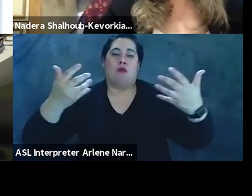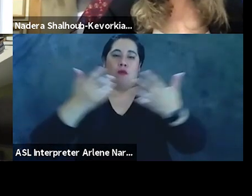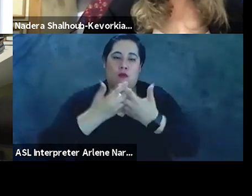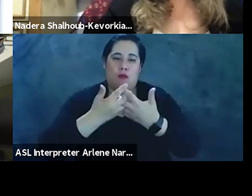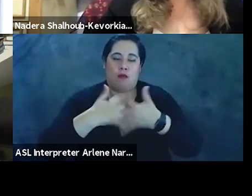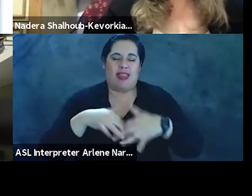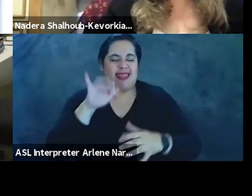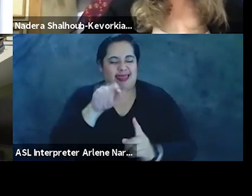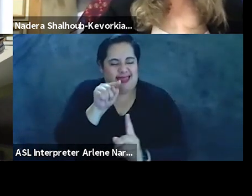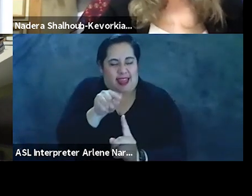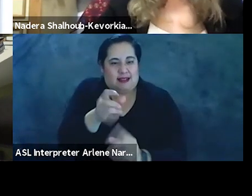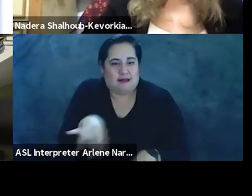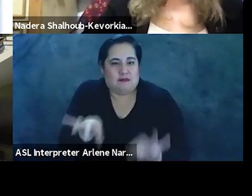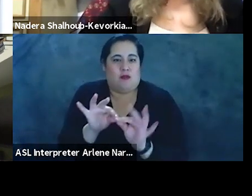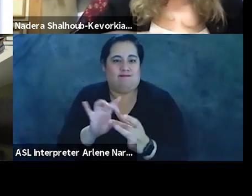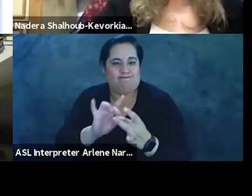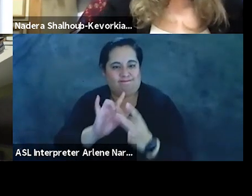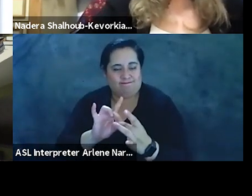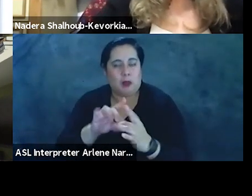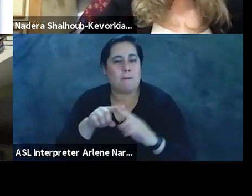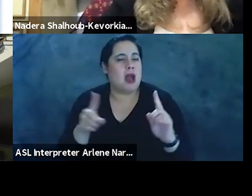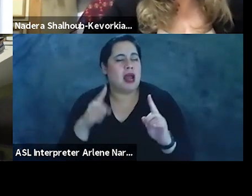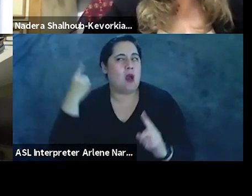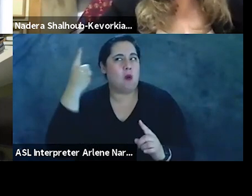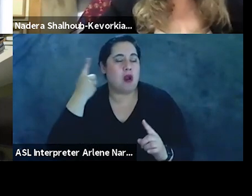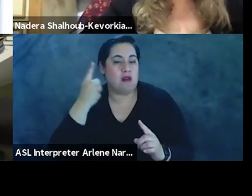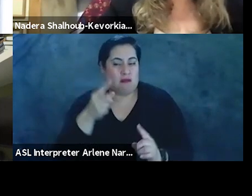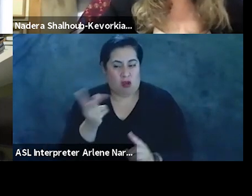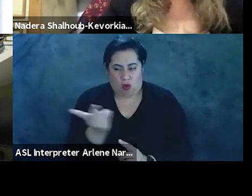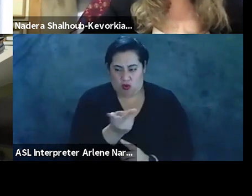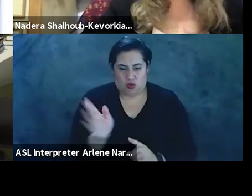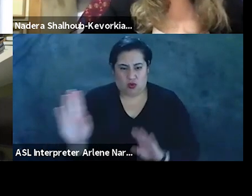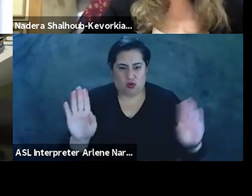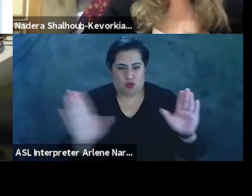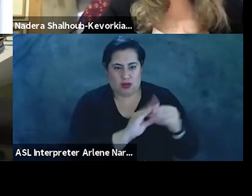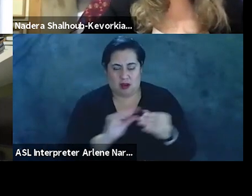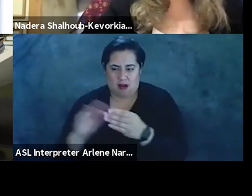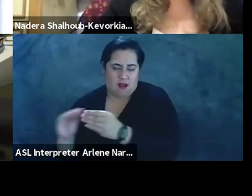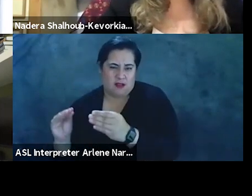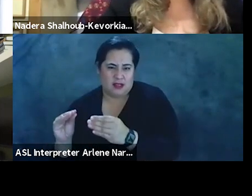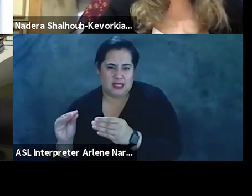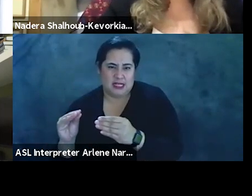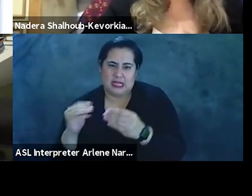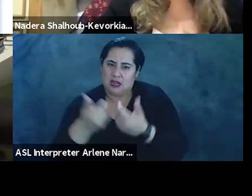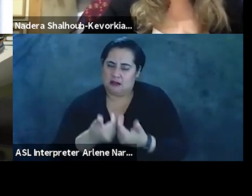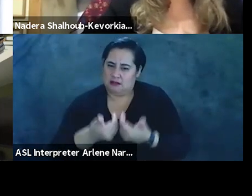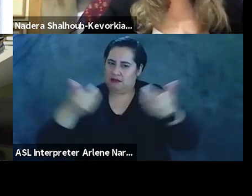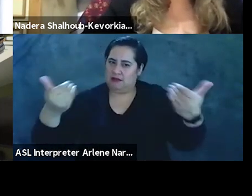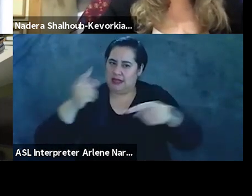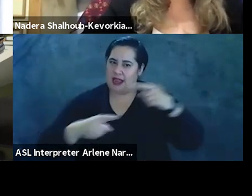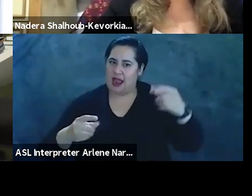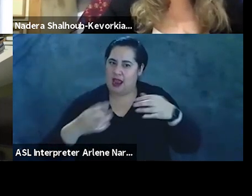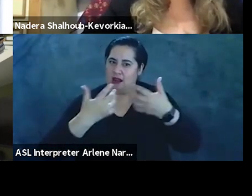as the task at hand, unquote. But I once wondered, are those two national narratives constitutively irreconcilable? What